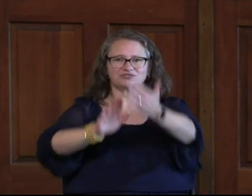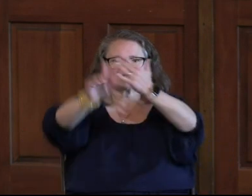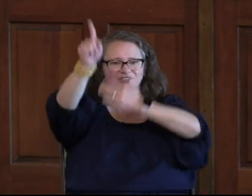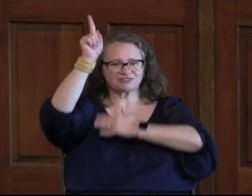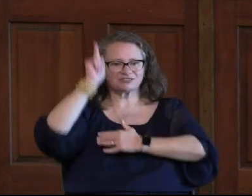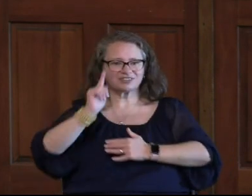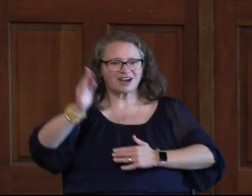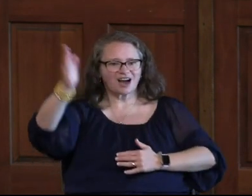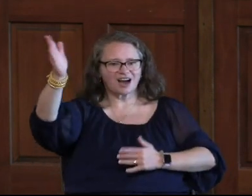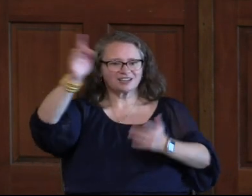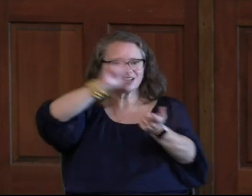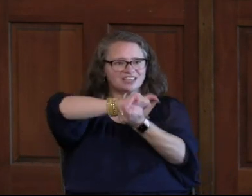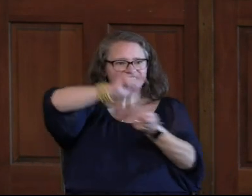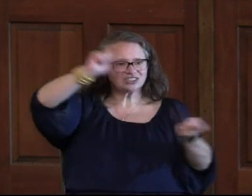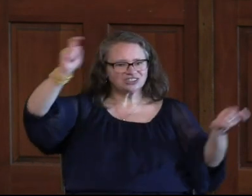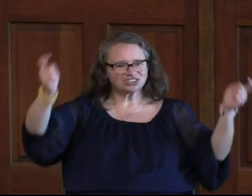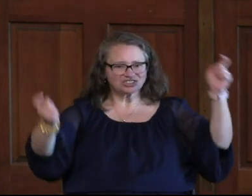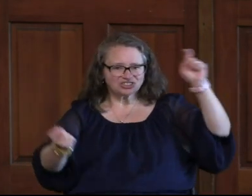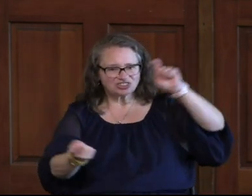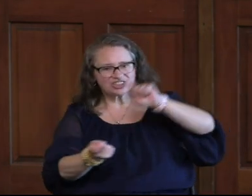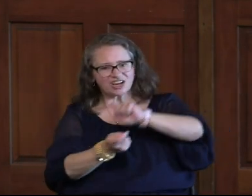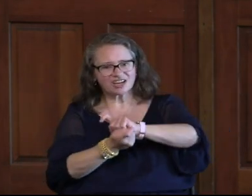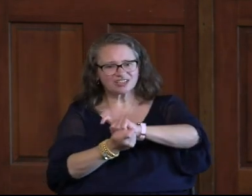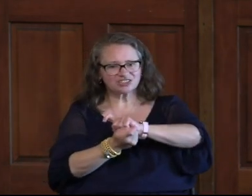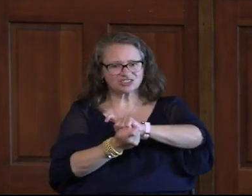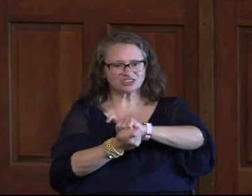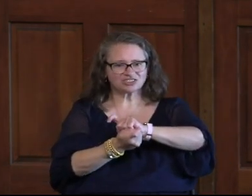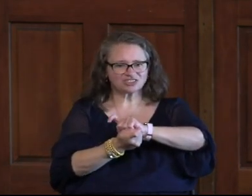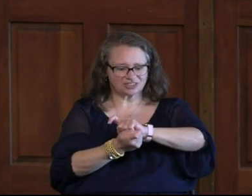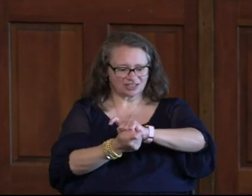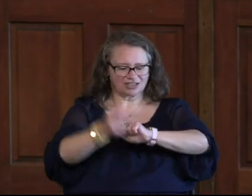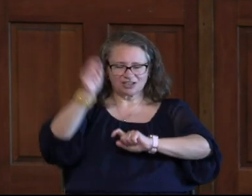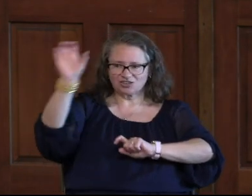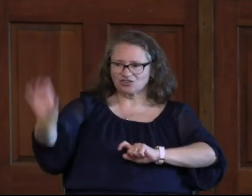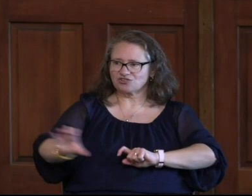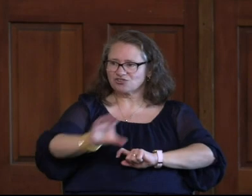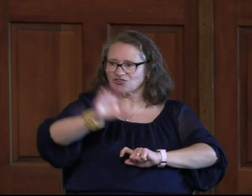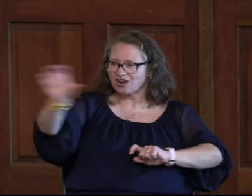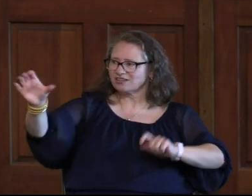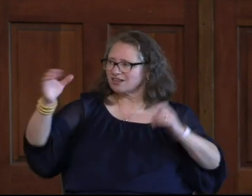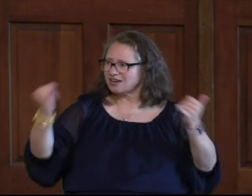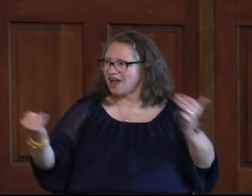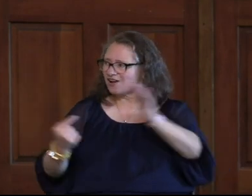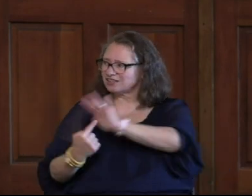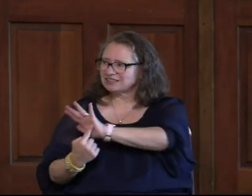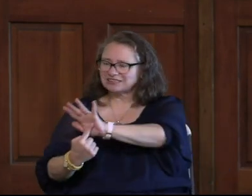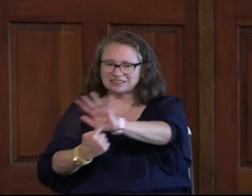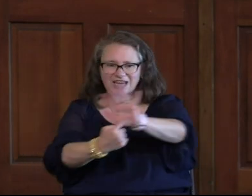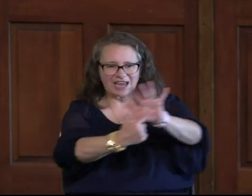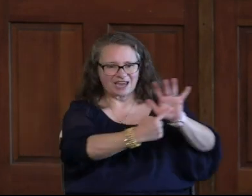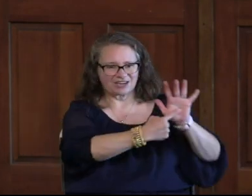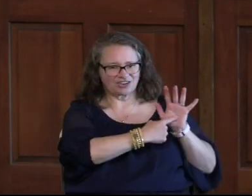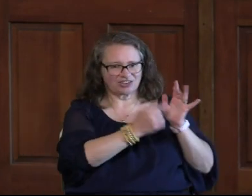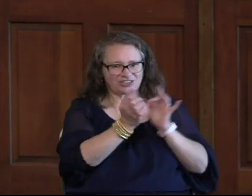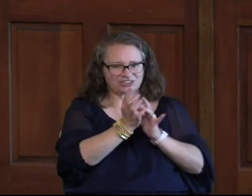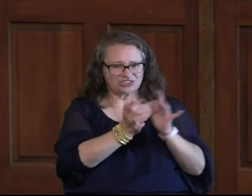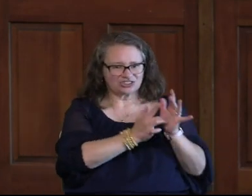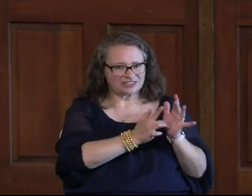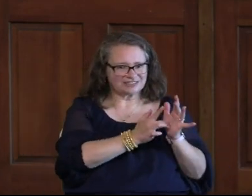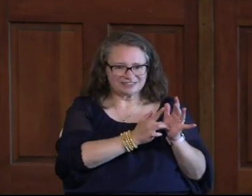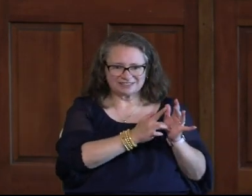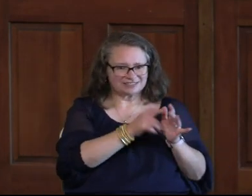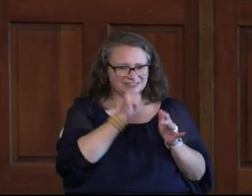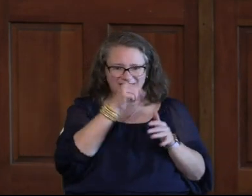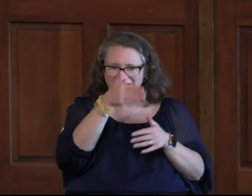He Turned That Thing Around And Here's A Phrase That I Read He Said The Cross Is Now The Standard By Which Jesus Is Running The World